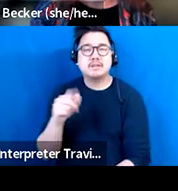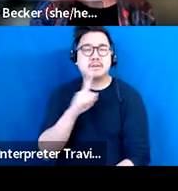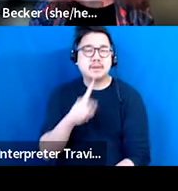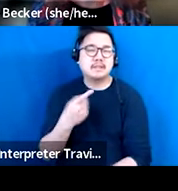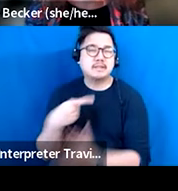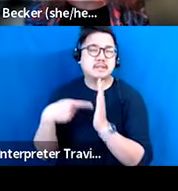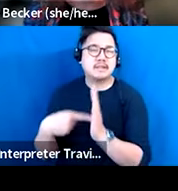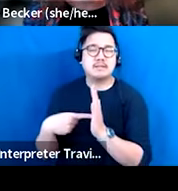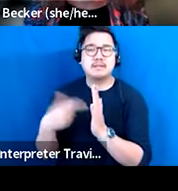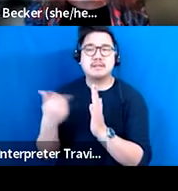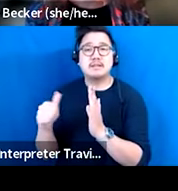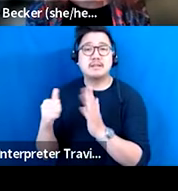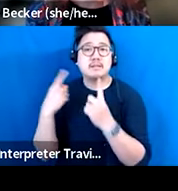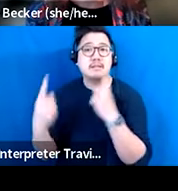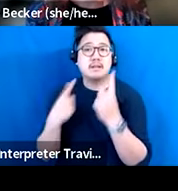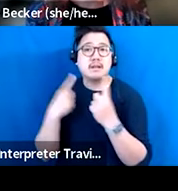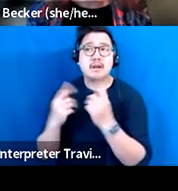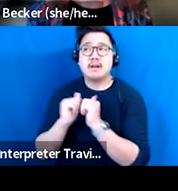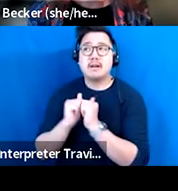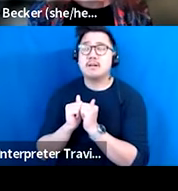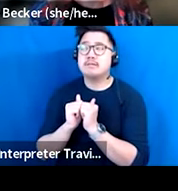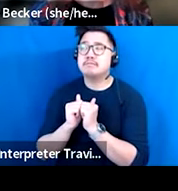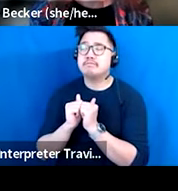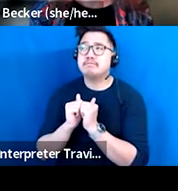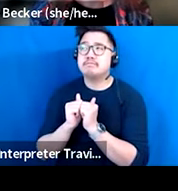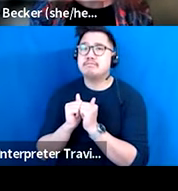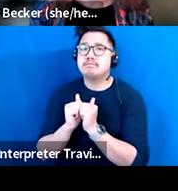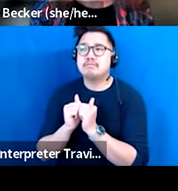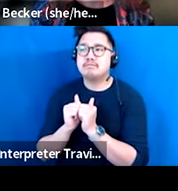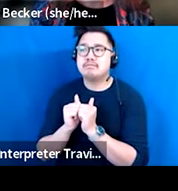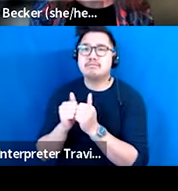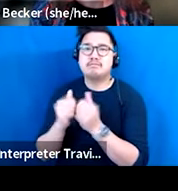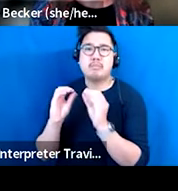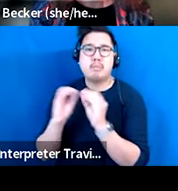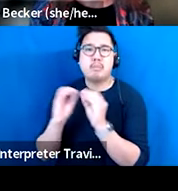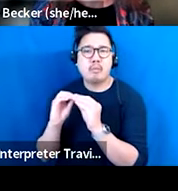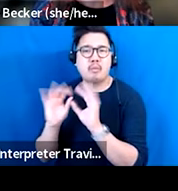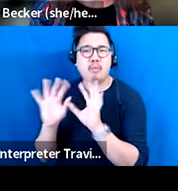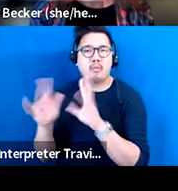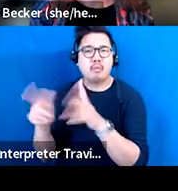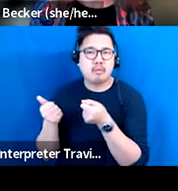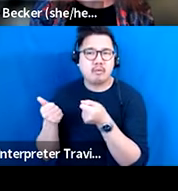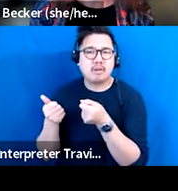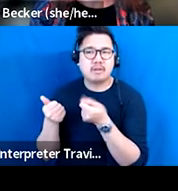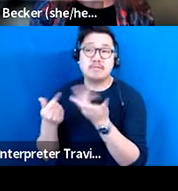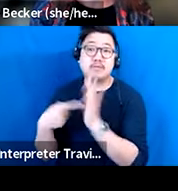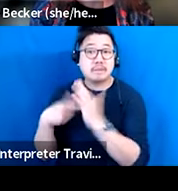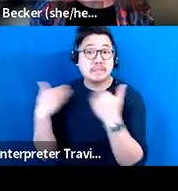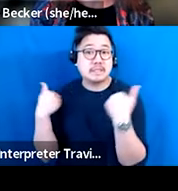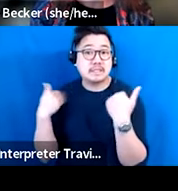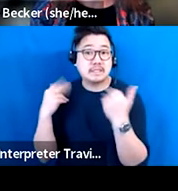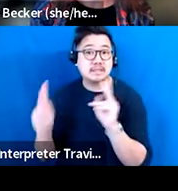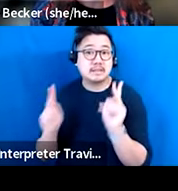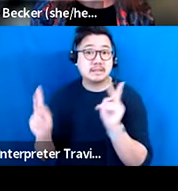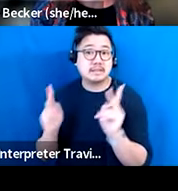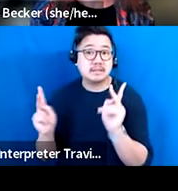about both increasing the engagement outside of what Amy was saying about like youth, which I